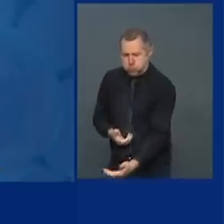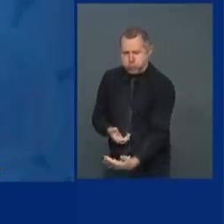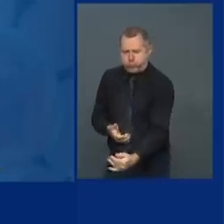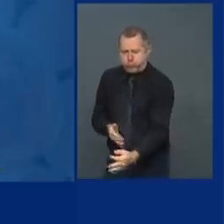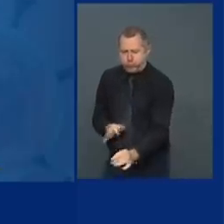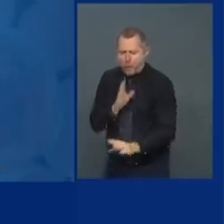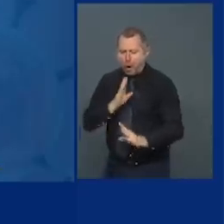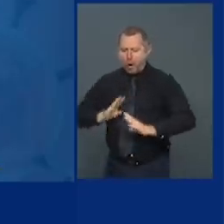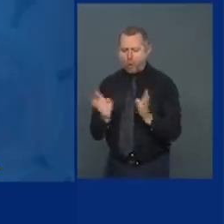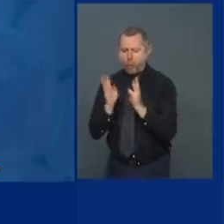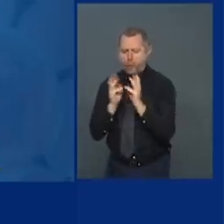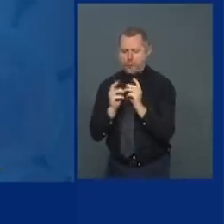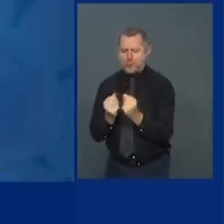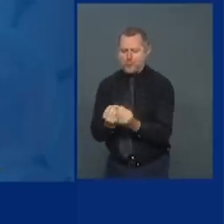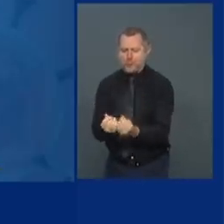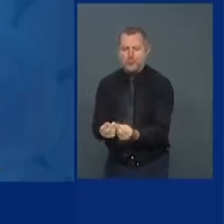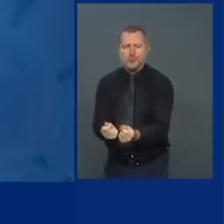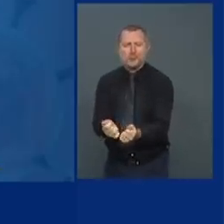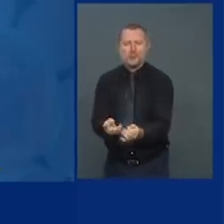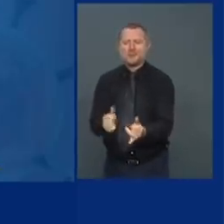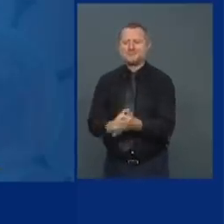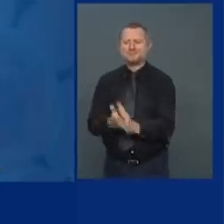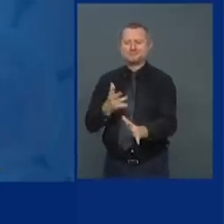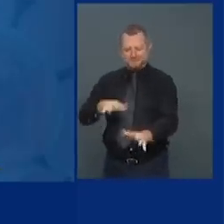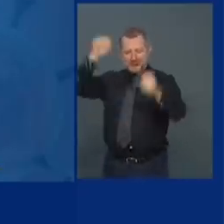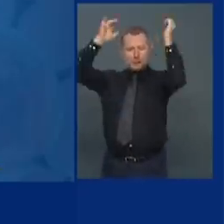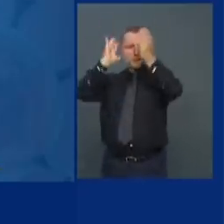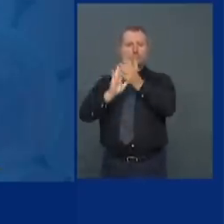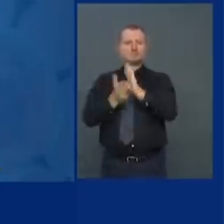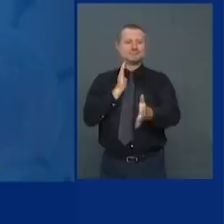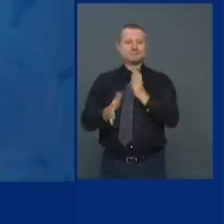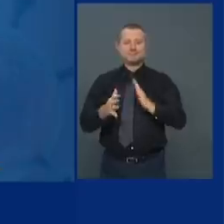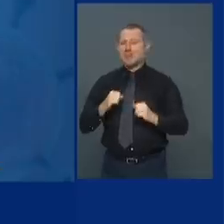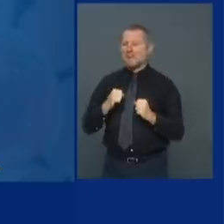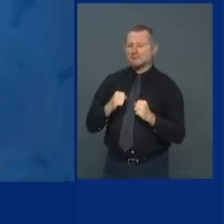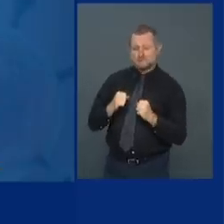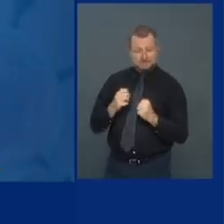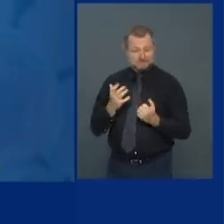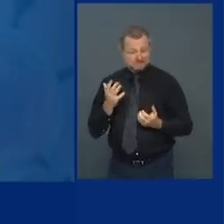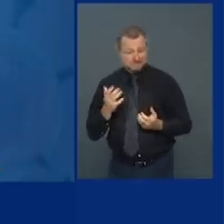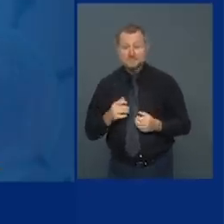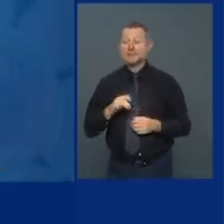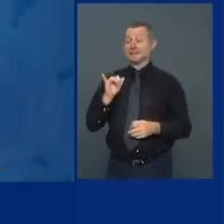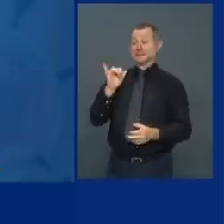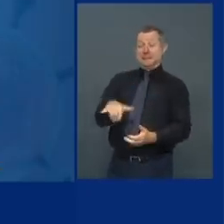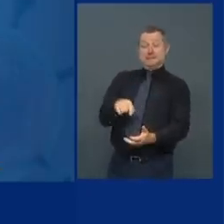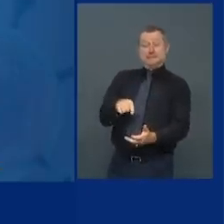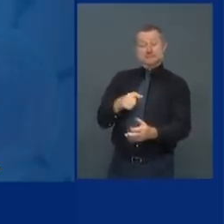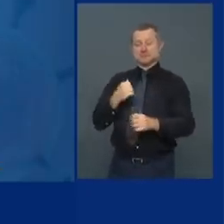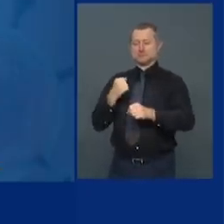out the embers right away. That's what this data does.